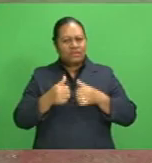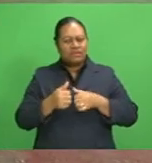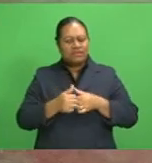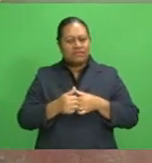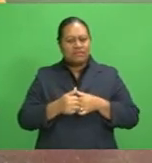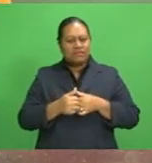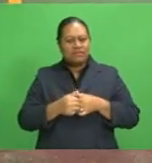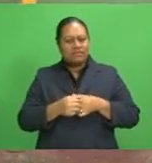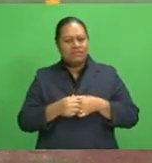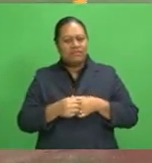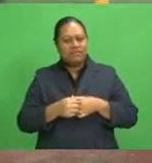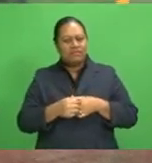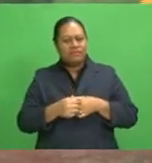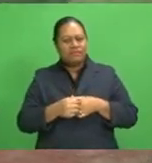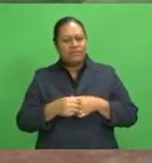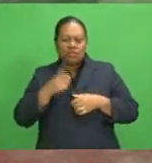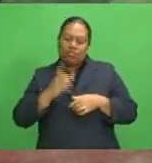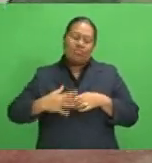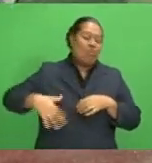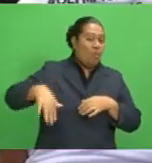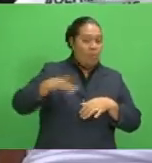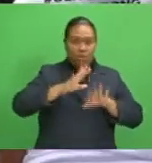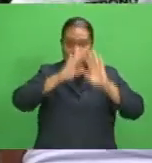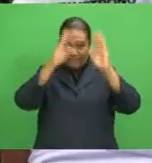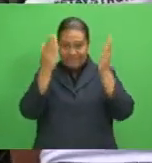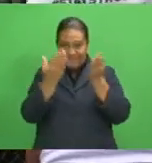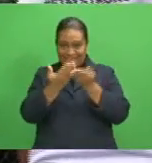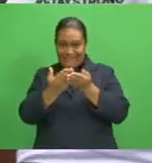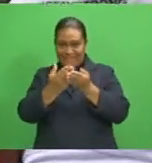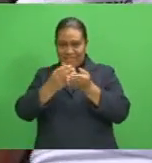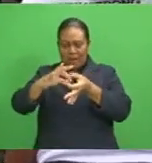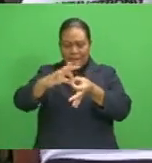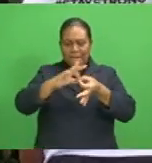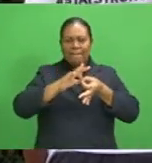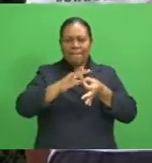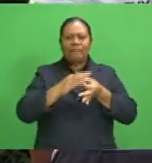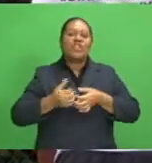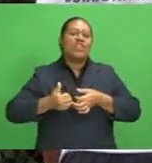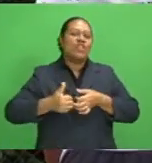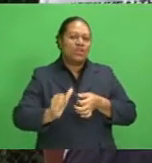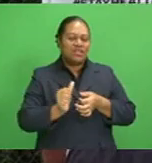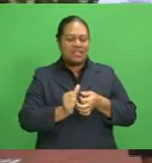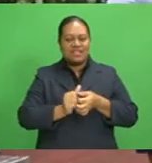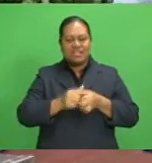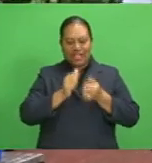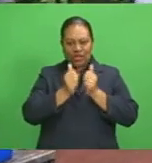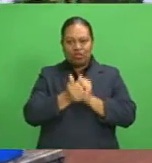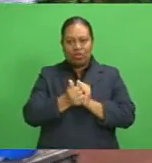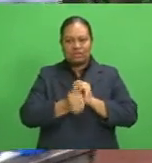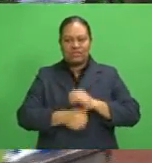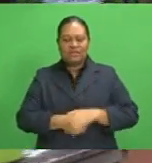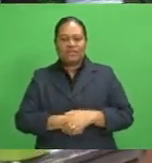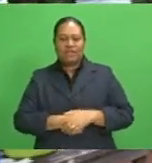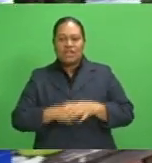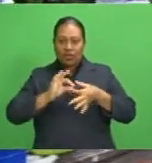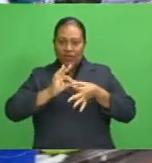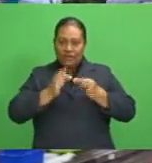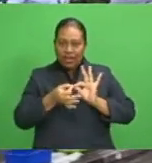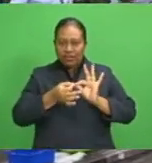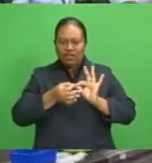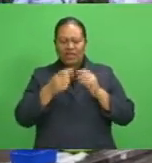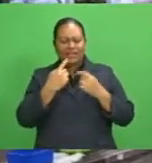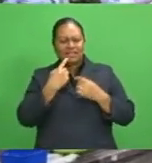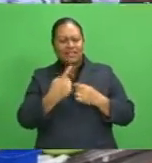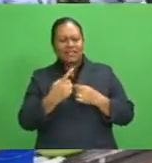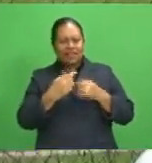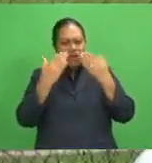trying to unite the world, bring us all together using sports as a medium. FASANOC has acknowledged the work